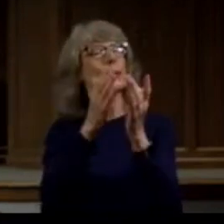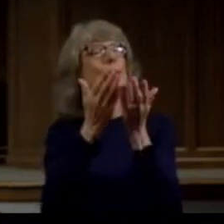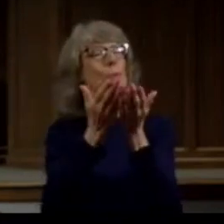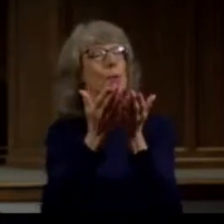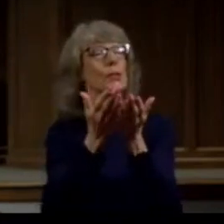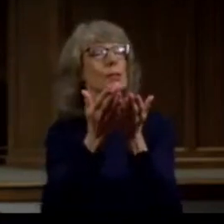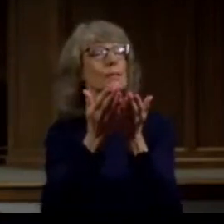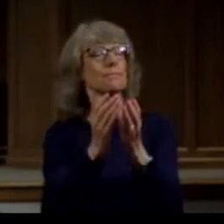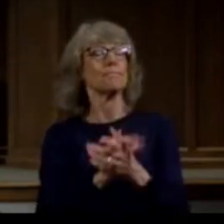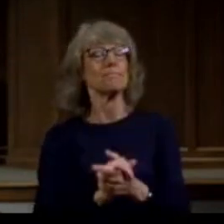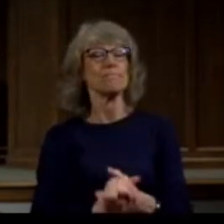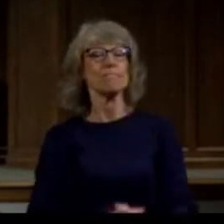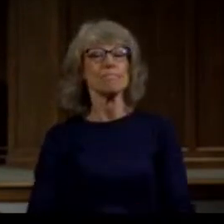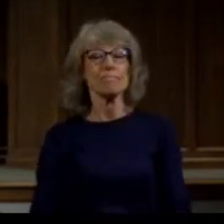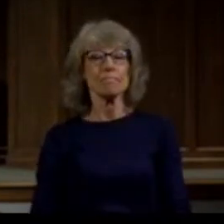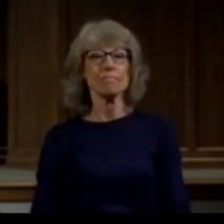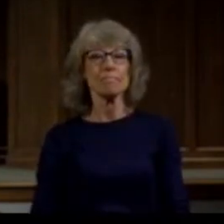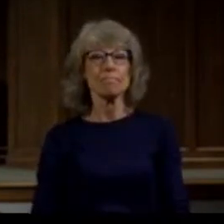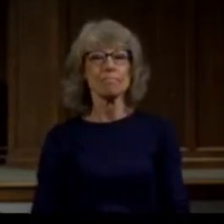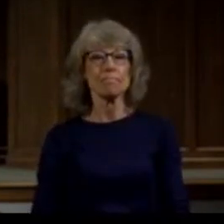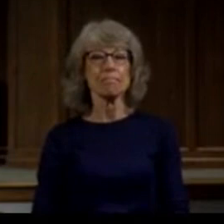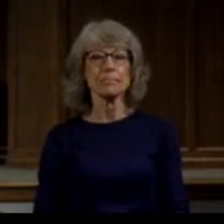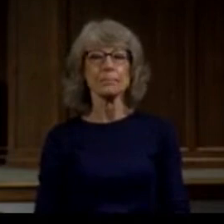seated.